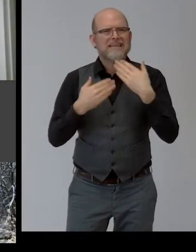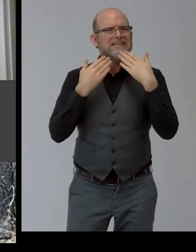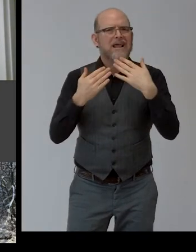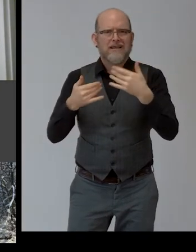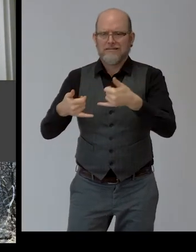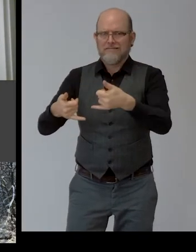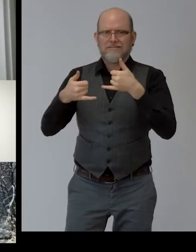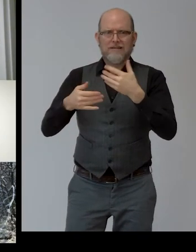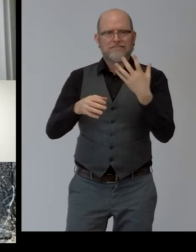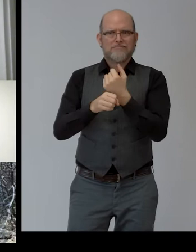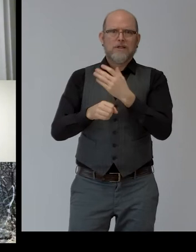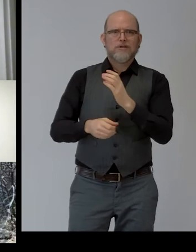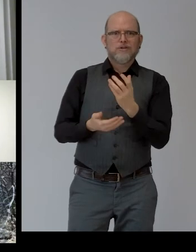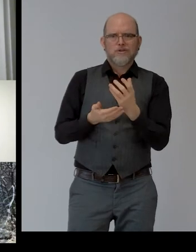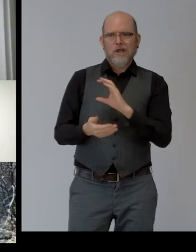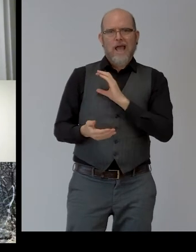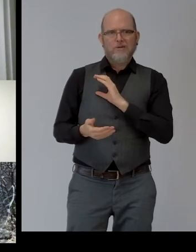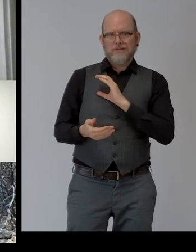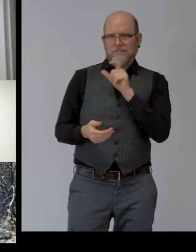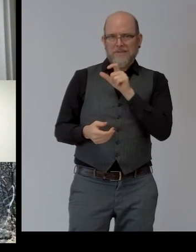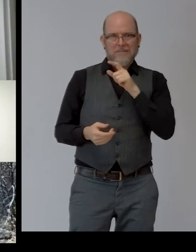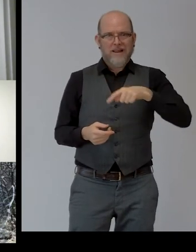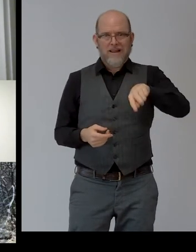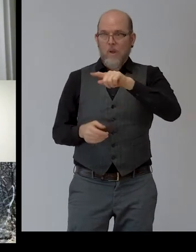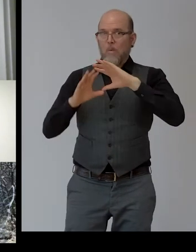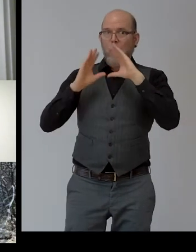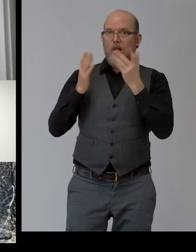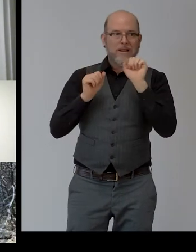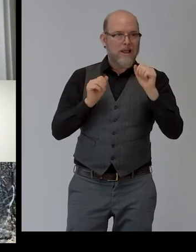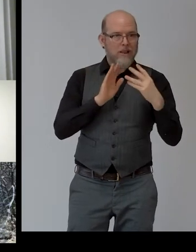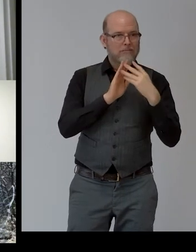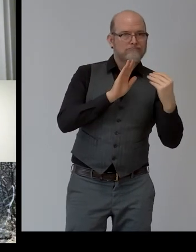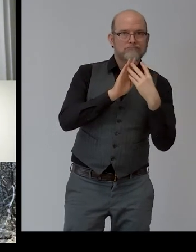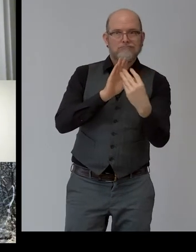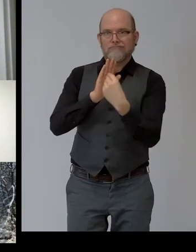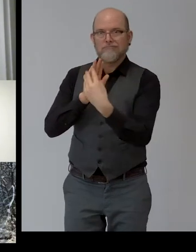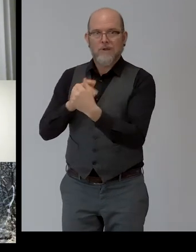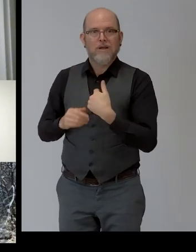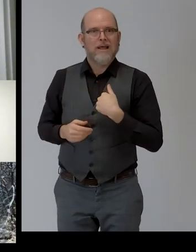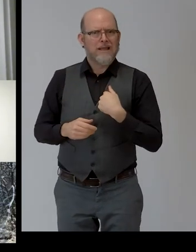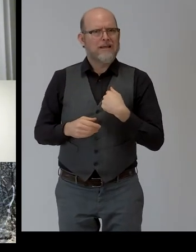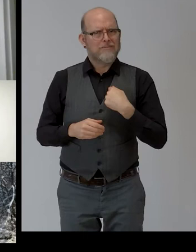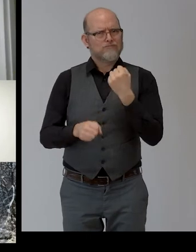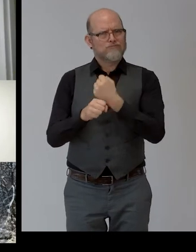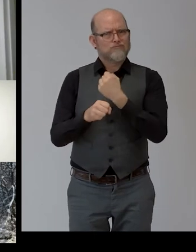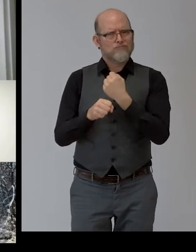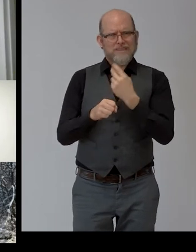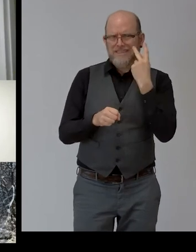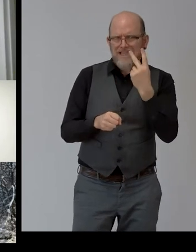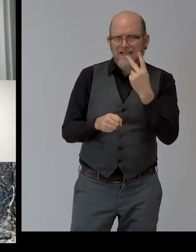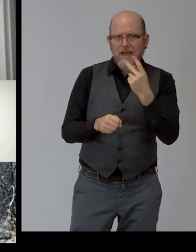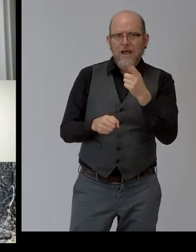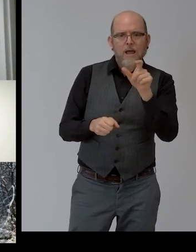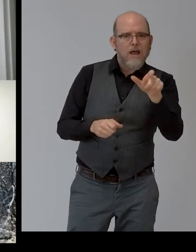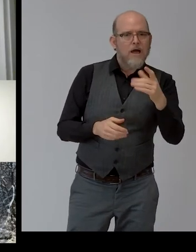to replicate our models around the world, thereby improve the labor inclusion of so many people with disabilities who are looking forward